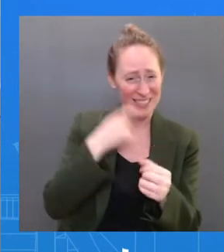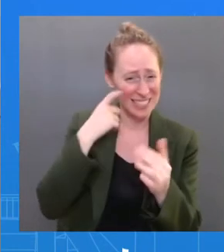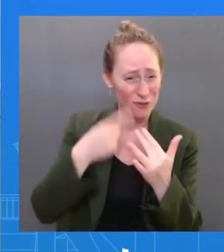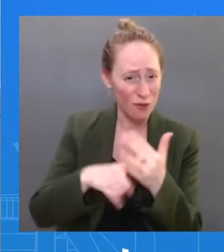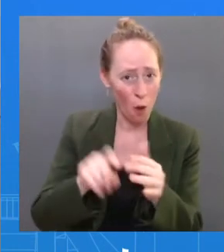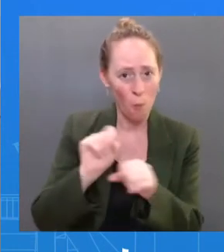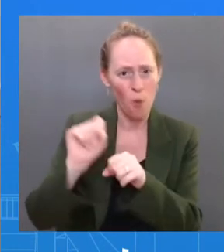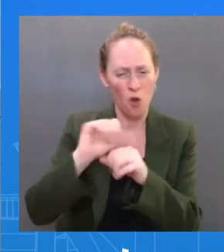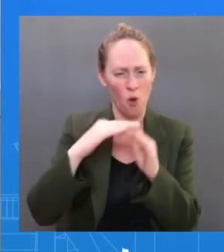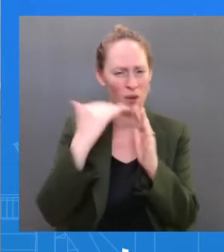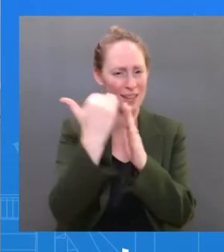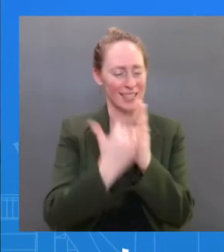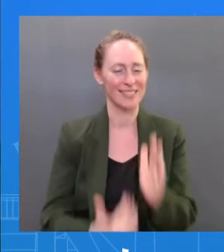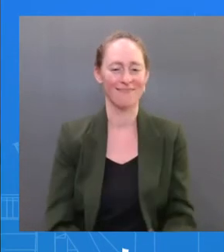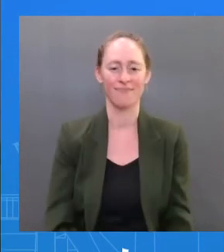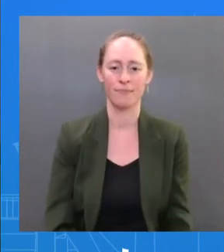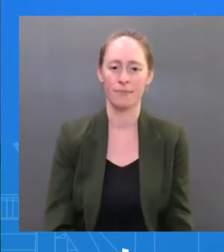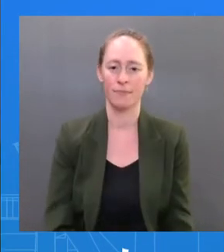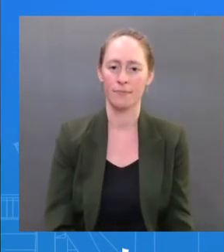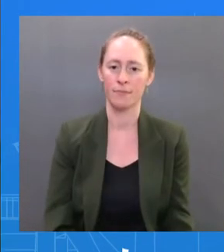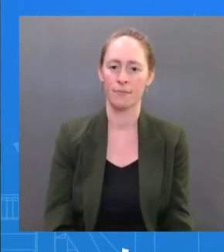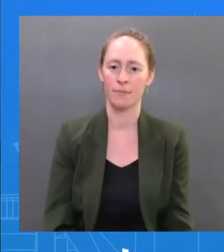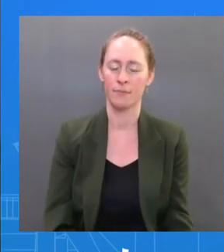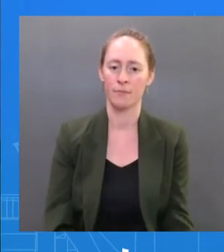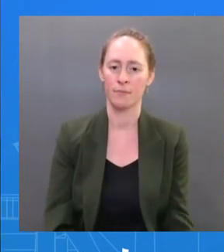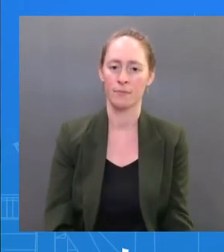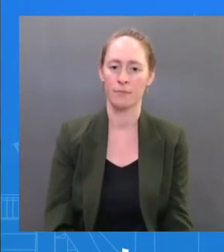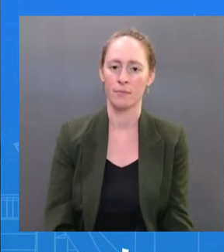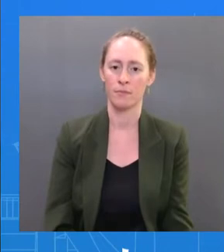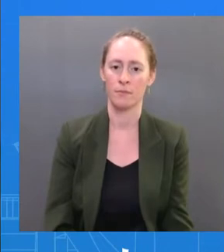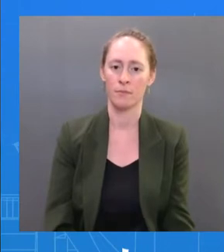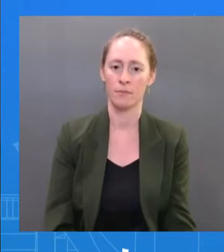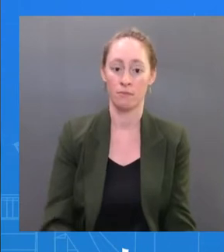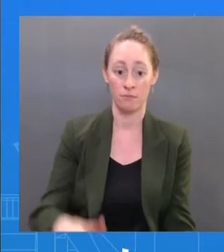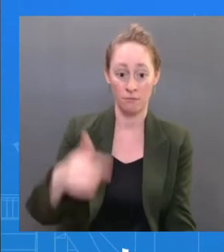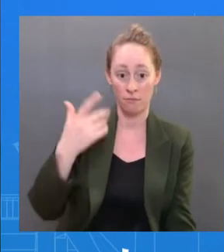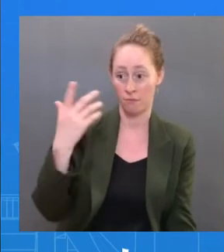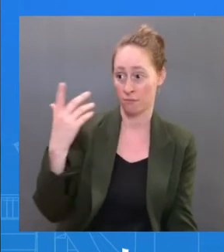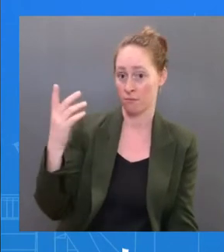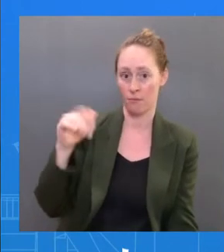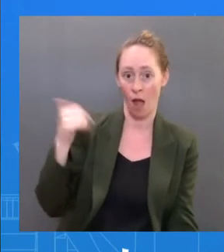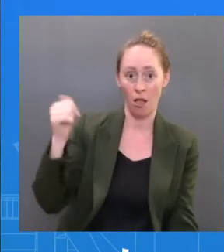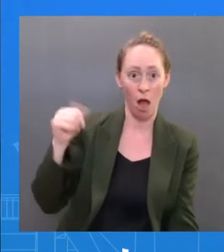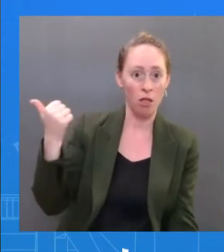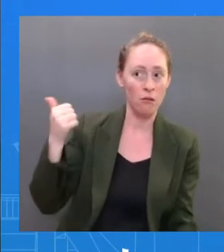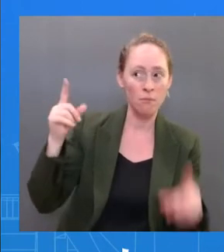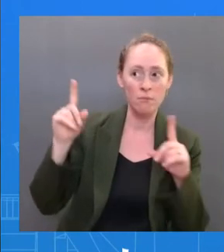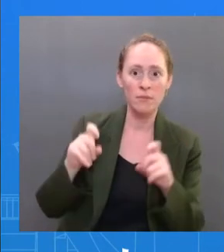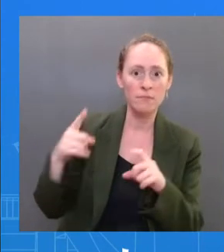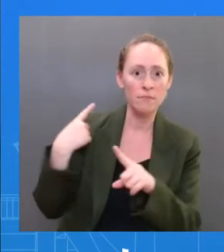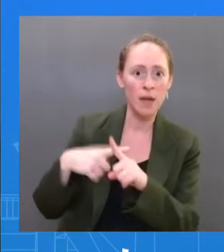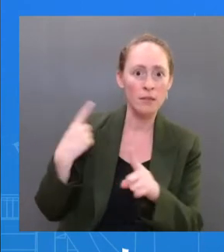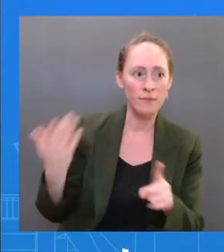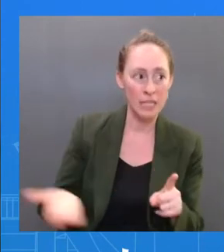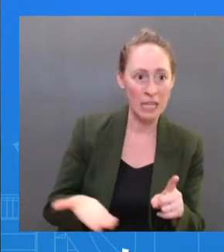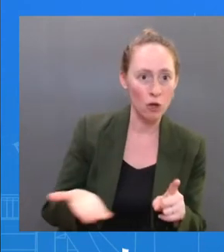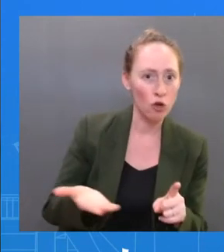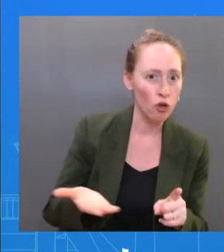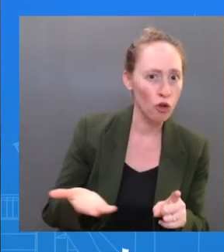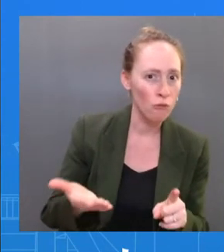positive this week? Dr. Well, as we have — as we normally do, if they are — if they are a close contact to the President,